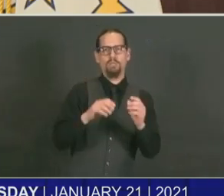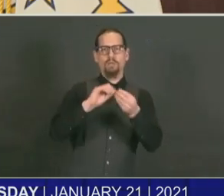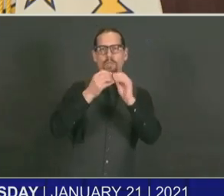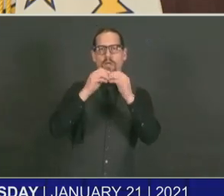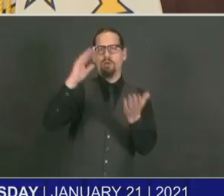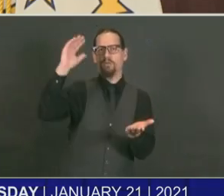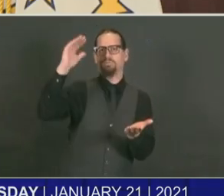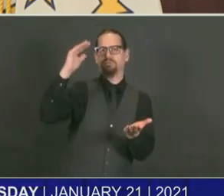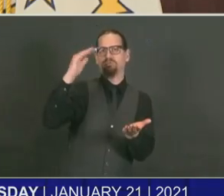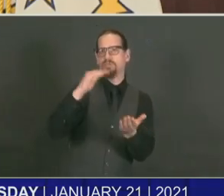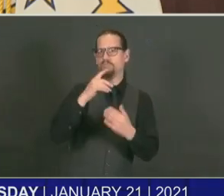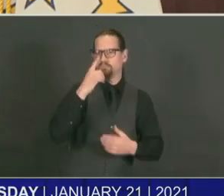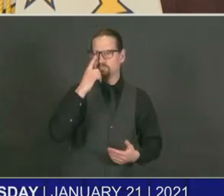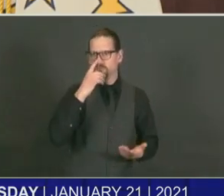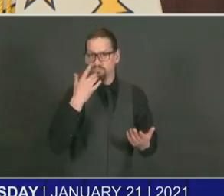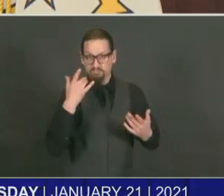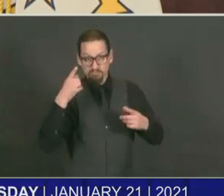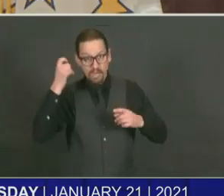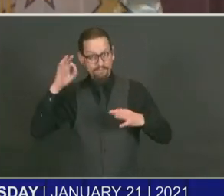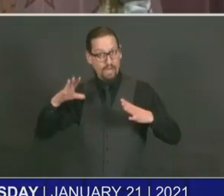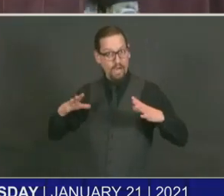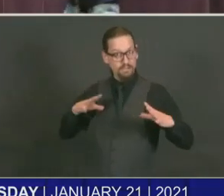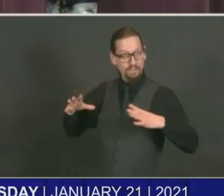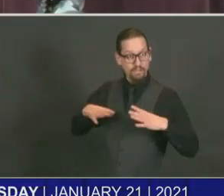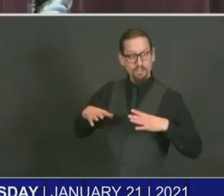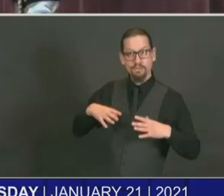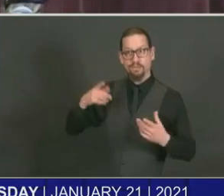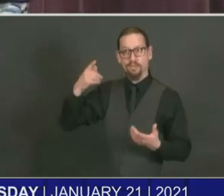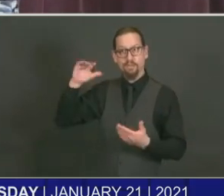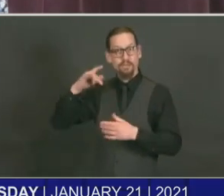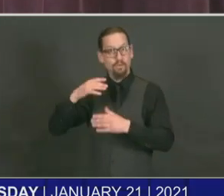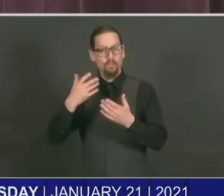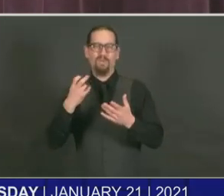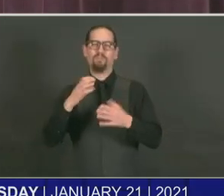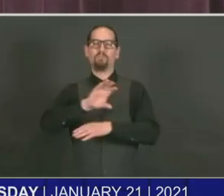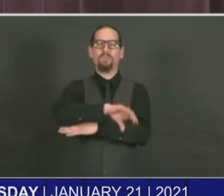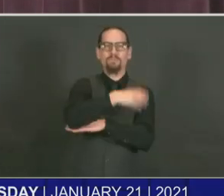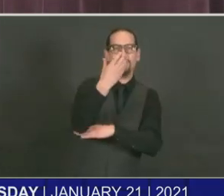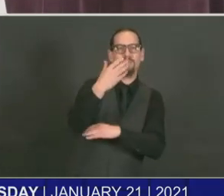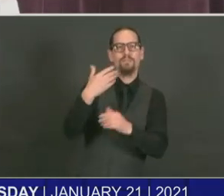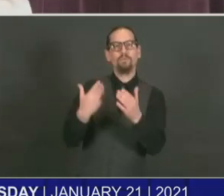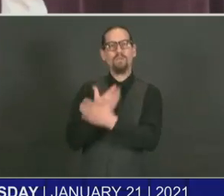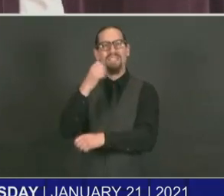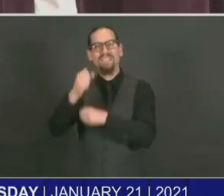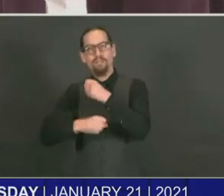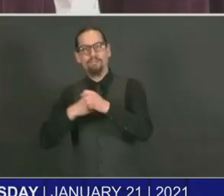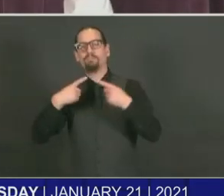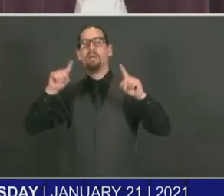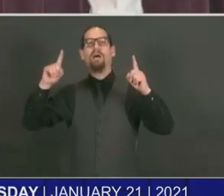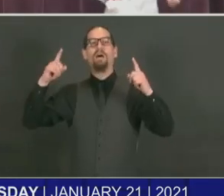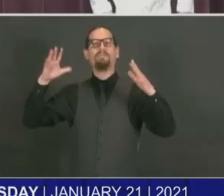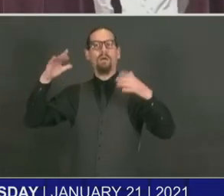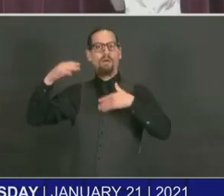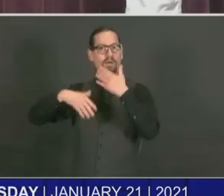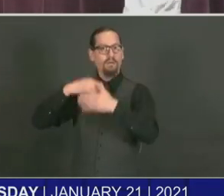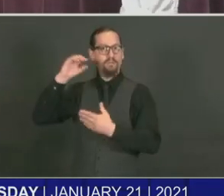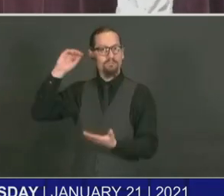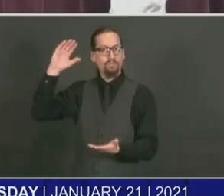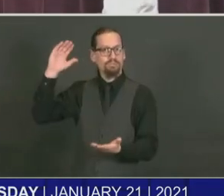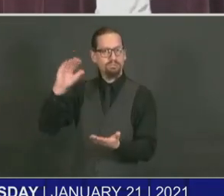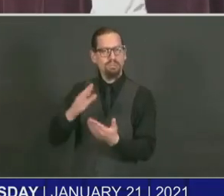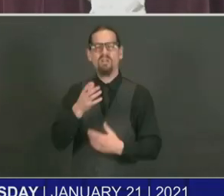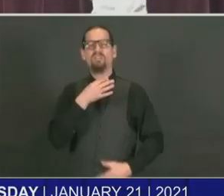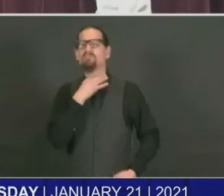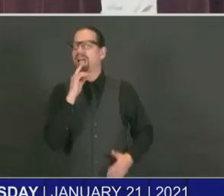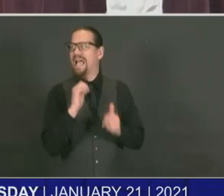here it's been a few weeks since the Christmas and New Year's holidays. And is that why the rates are falling off? The decline